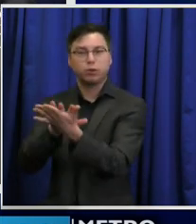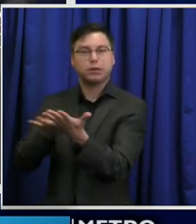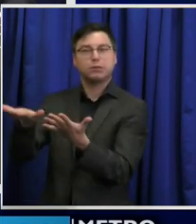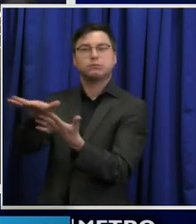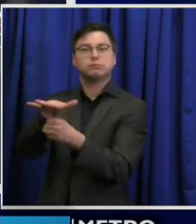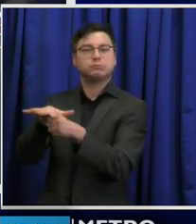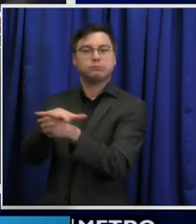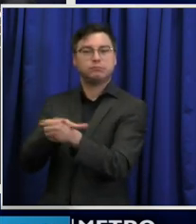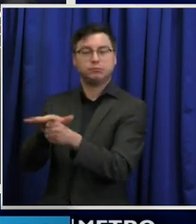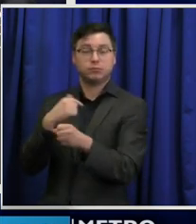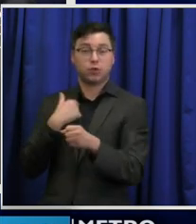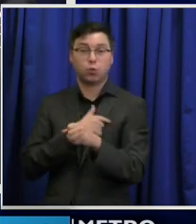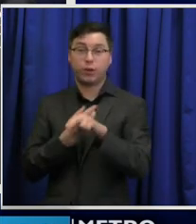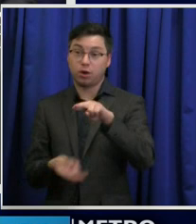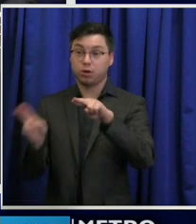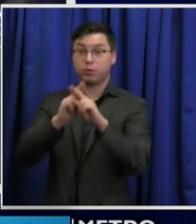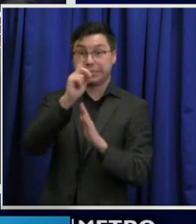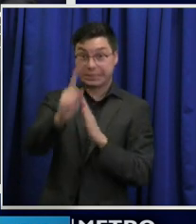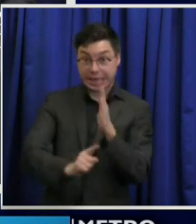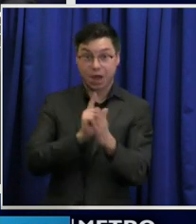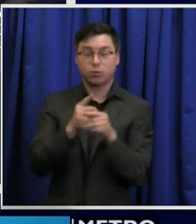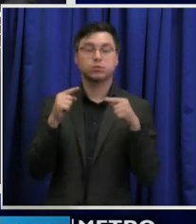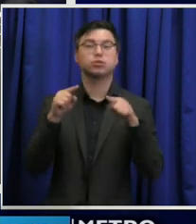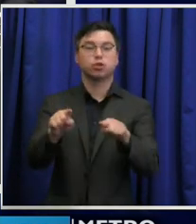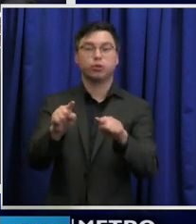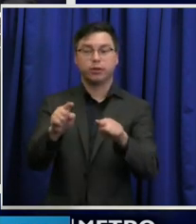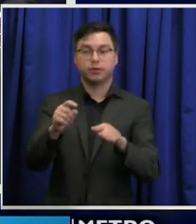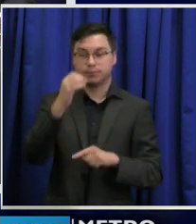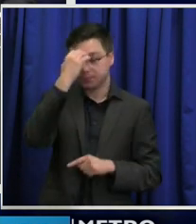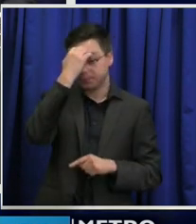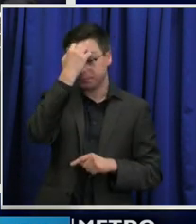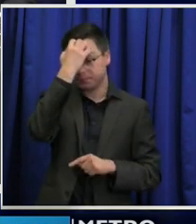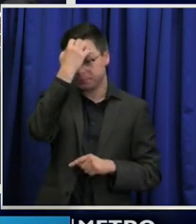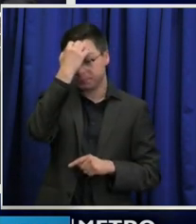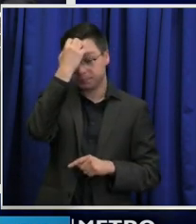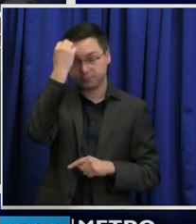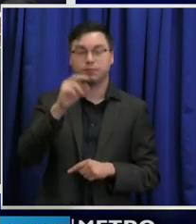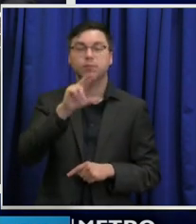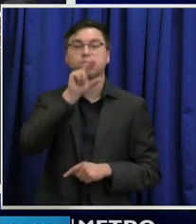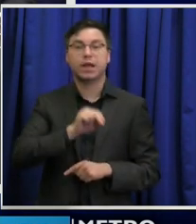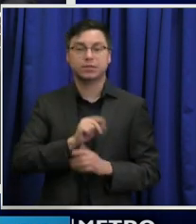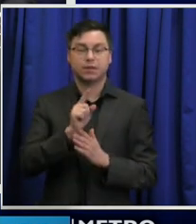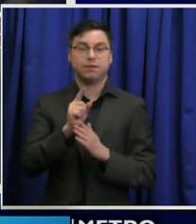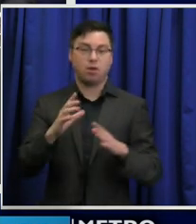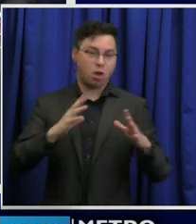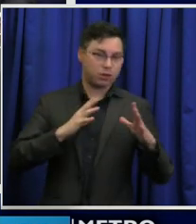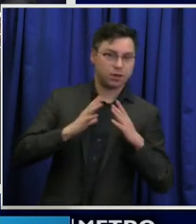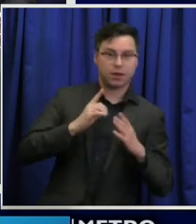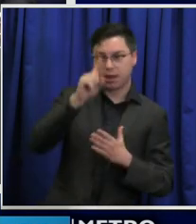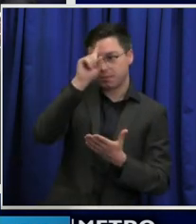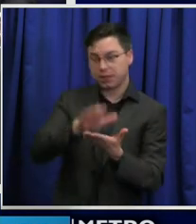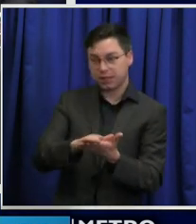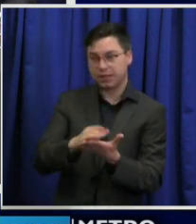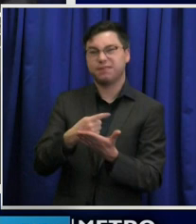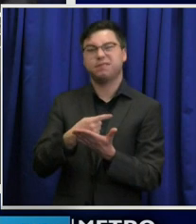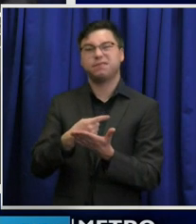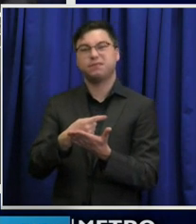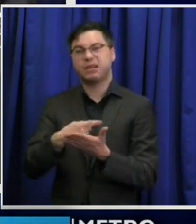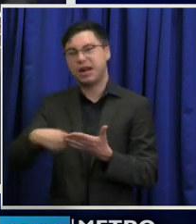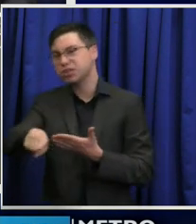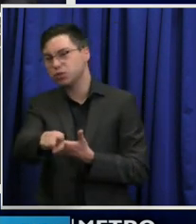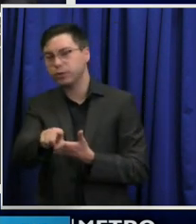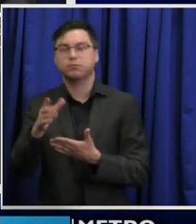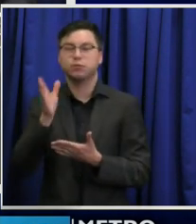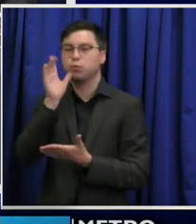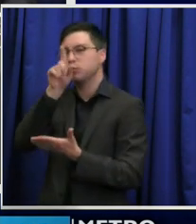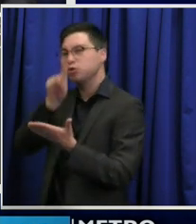We are increasing our hours during the Thanksgiving holiday, believe next, next week or week after. We'll make sure you have the information.